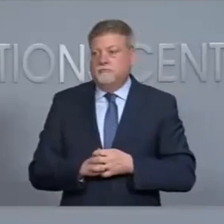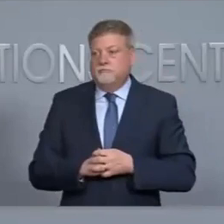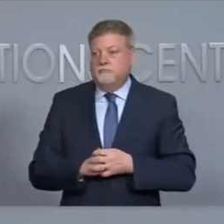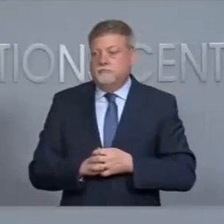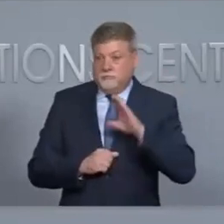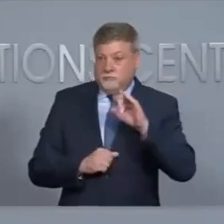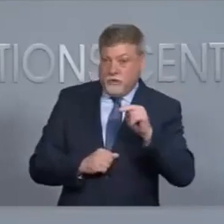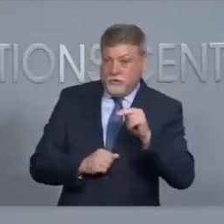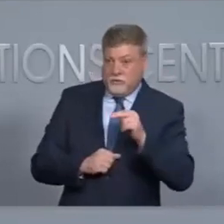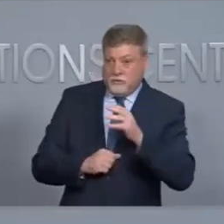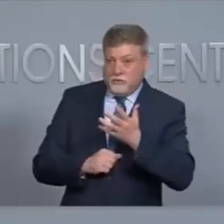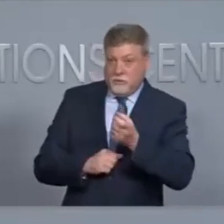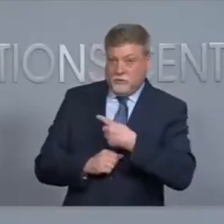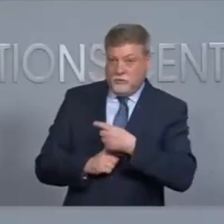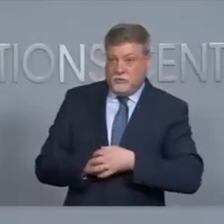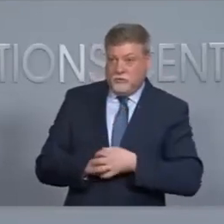Brian are you there?